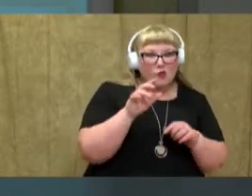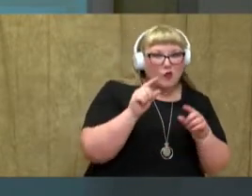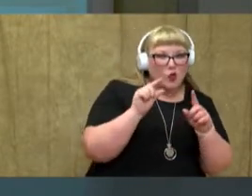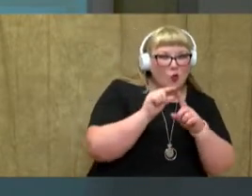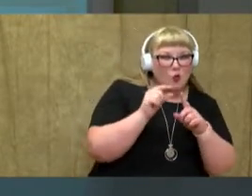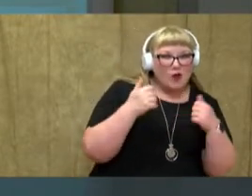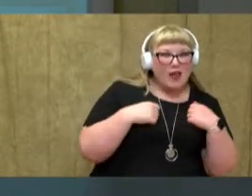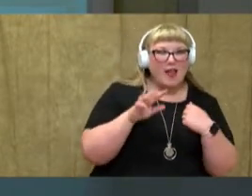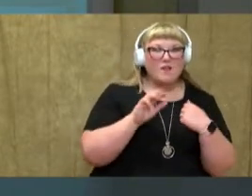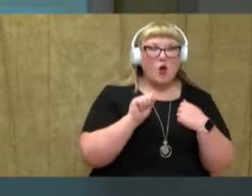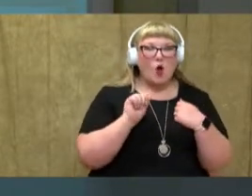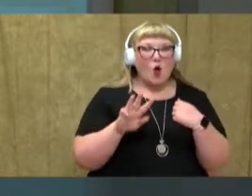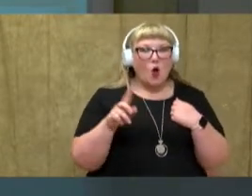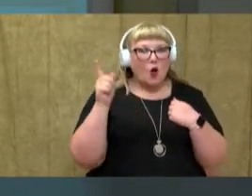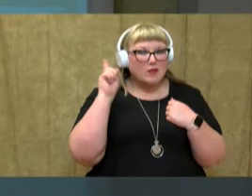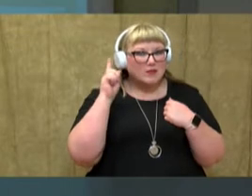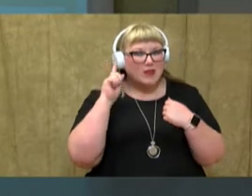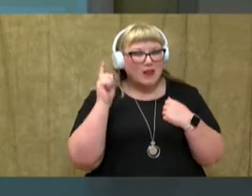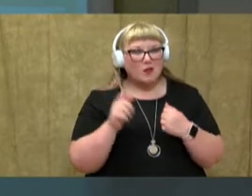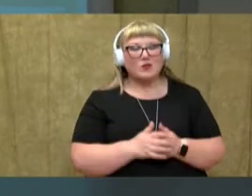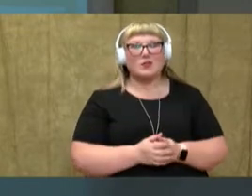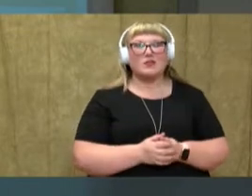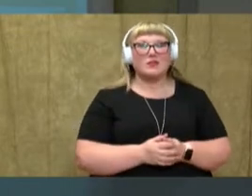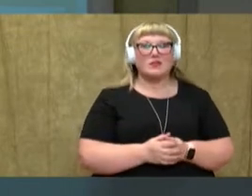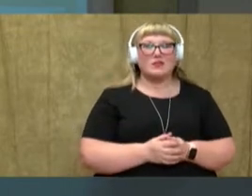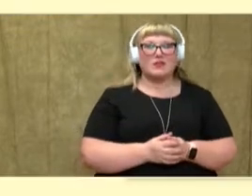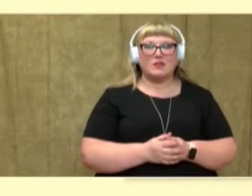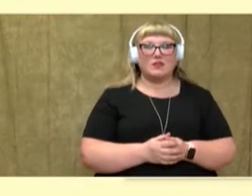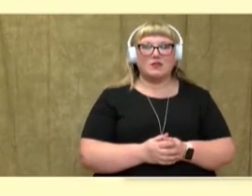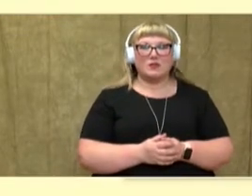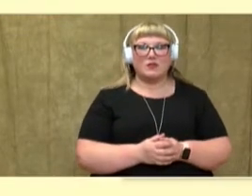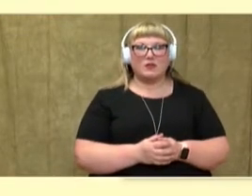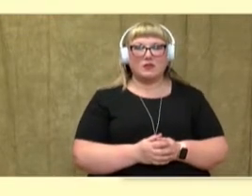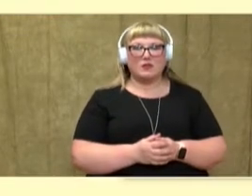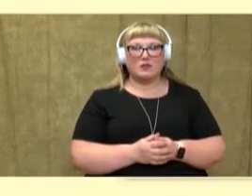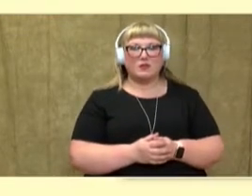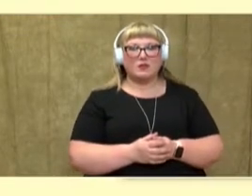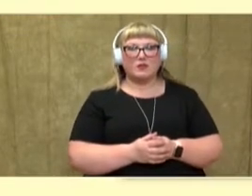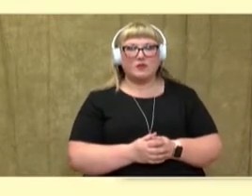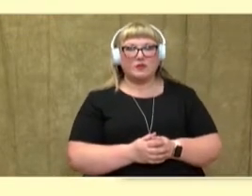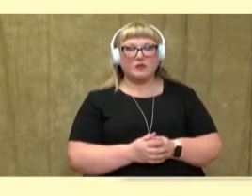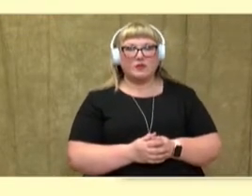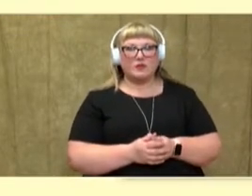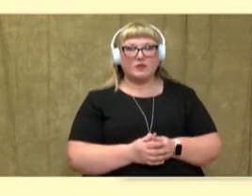aww sound. All right? See if you can find all of the words that have aww.